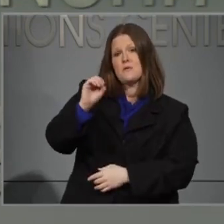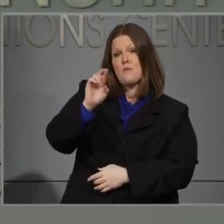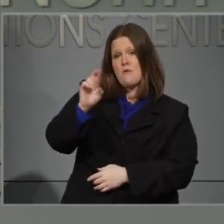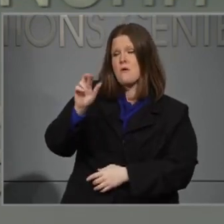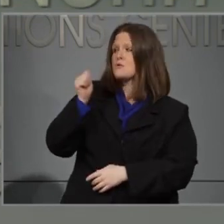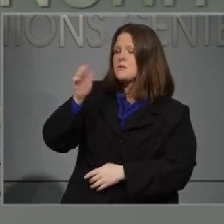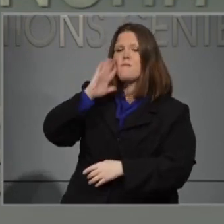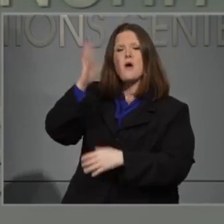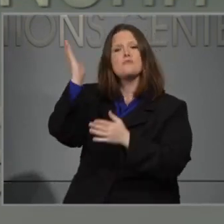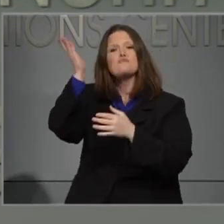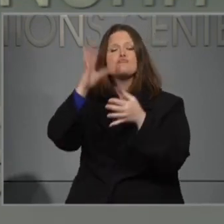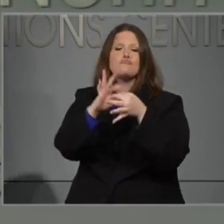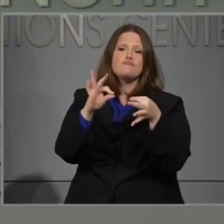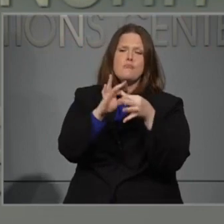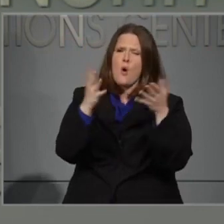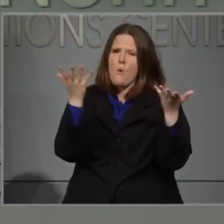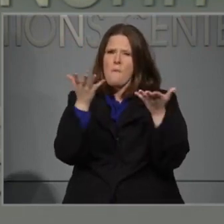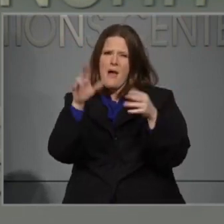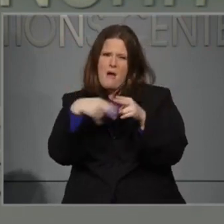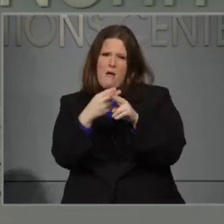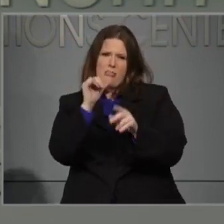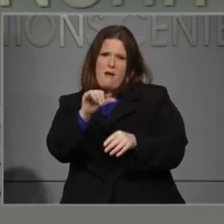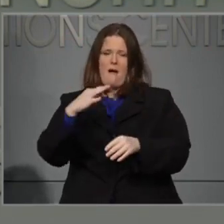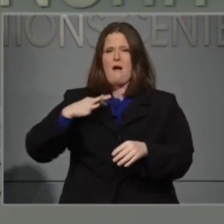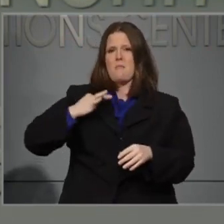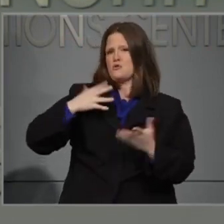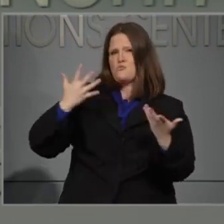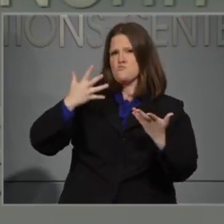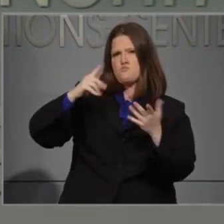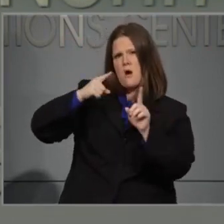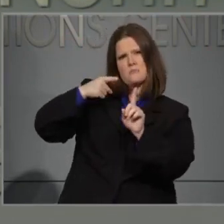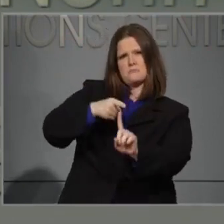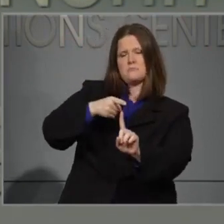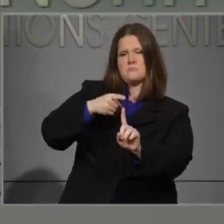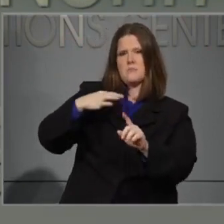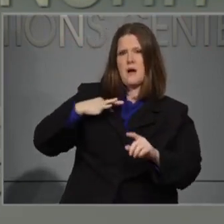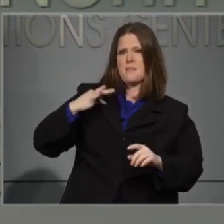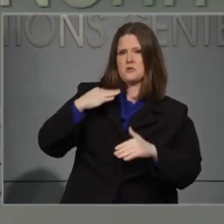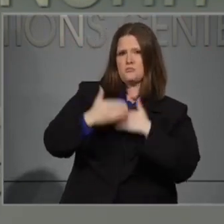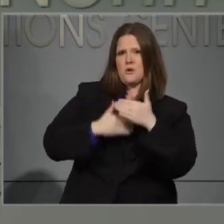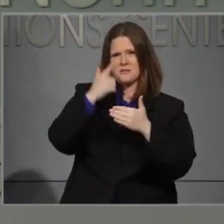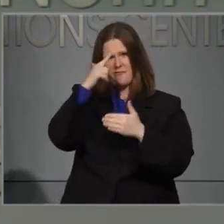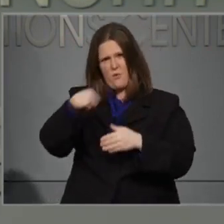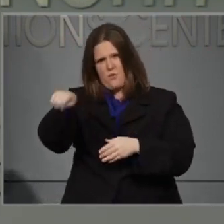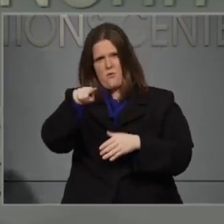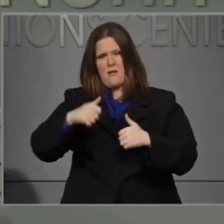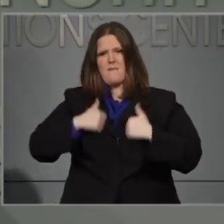words about what this application process means for homeowners in North Carolina. Laura?